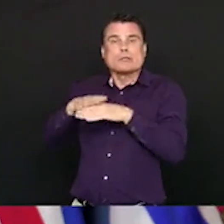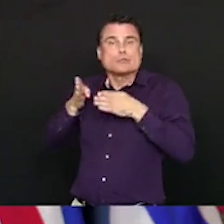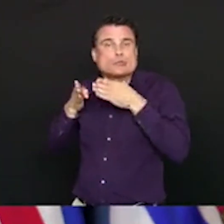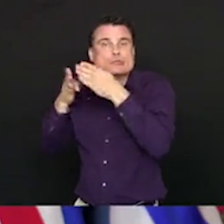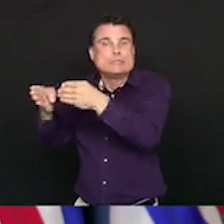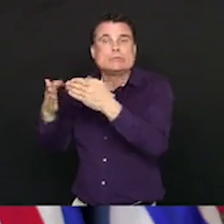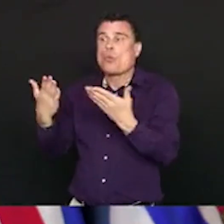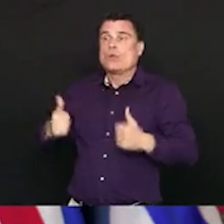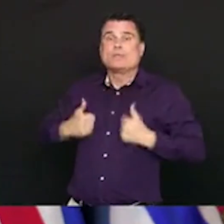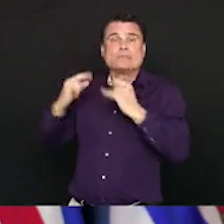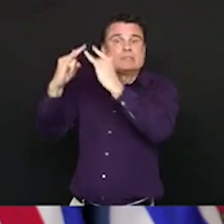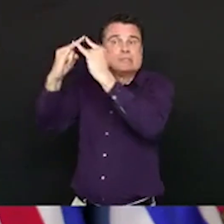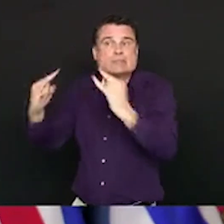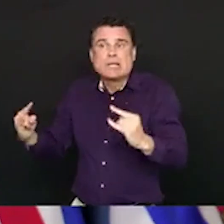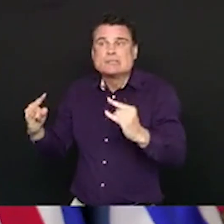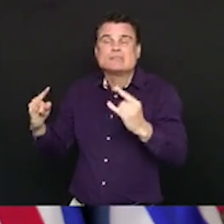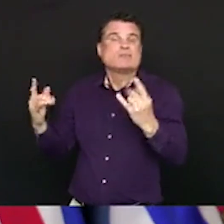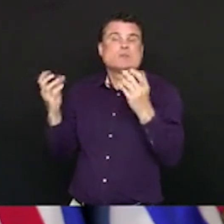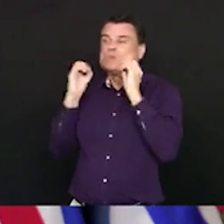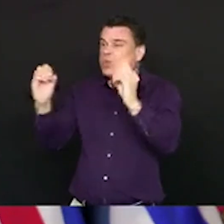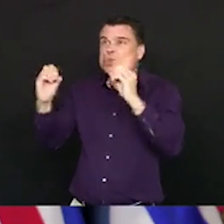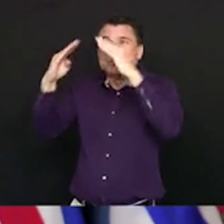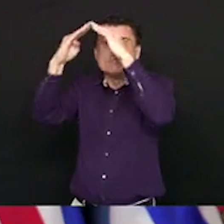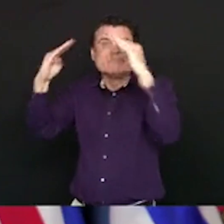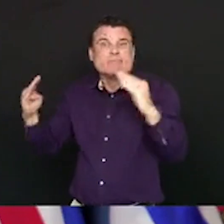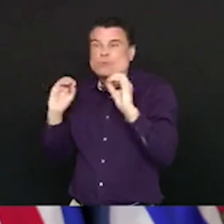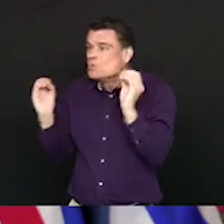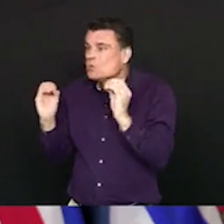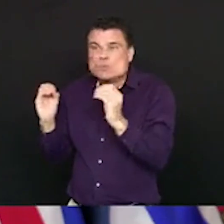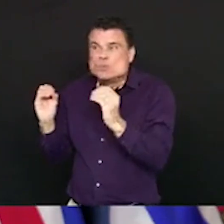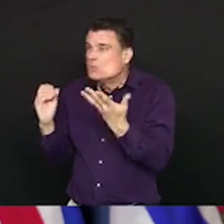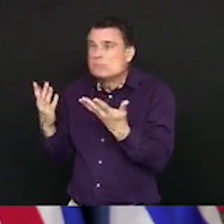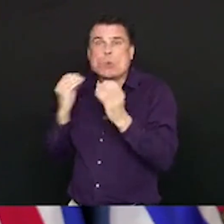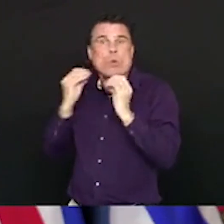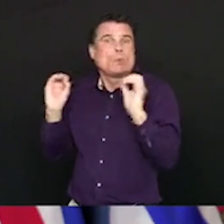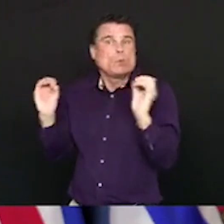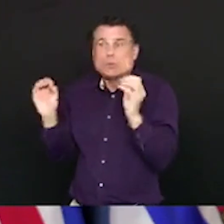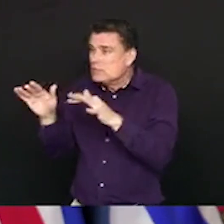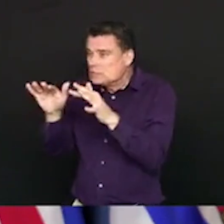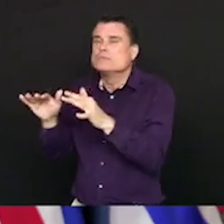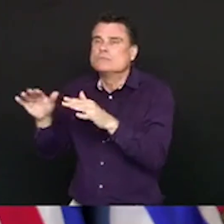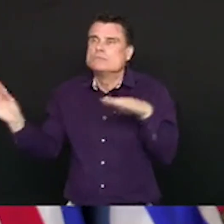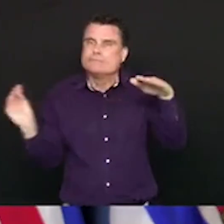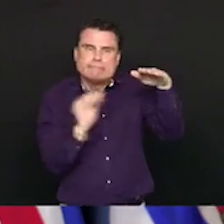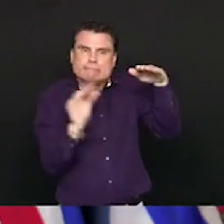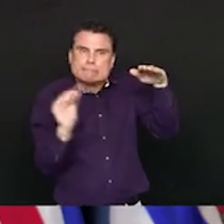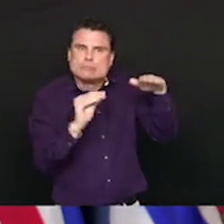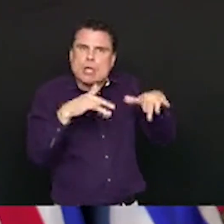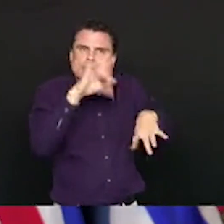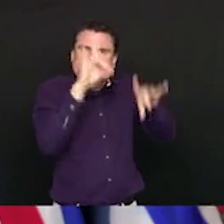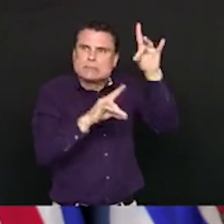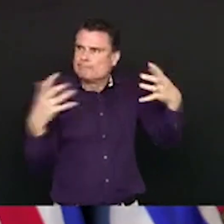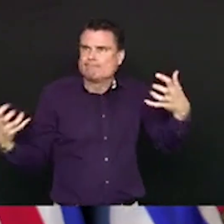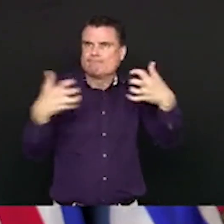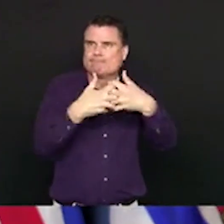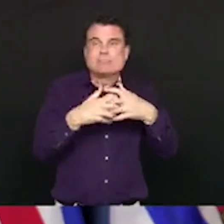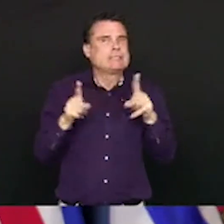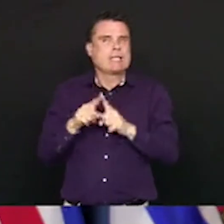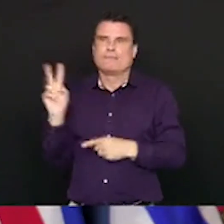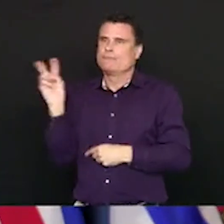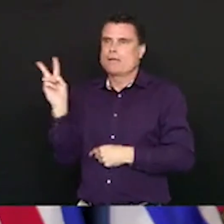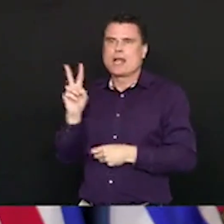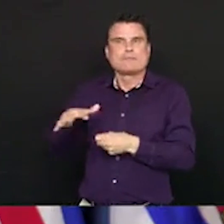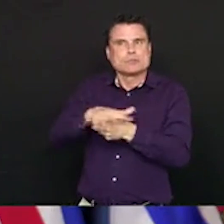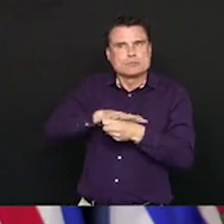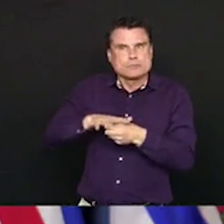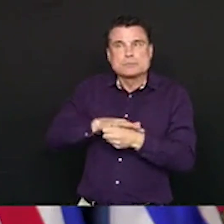not just on the downtown east side, but particularly on those areas where there are vulnerable populations. He's working again across government